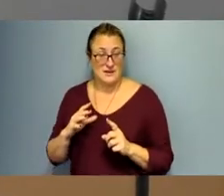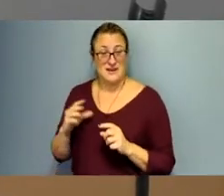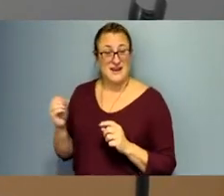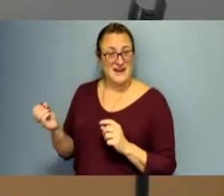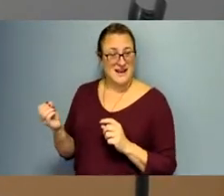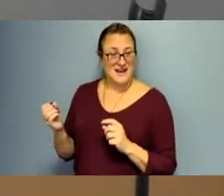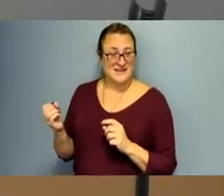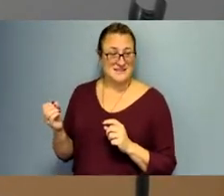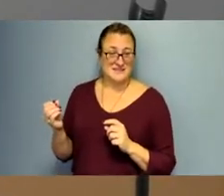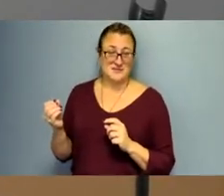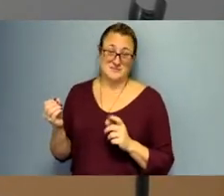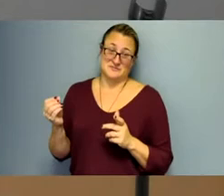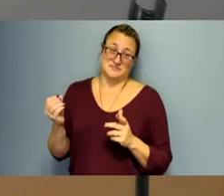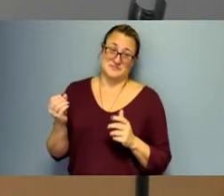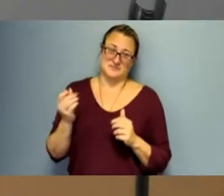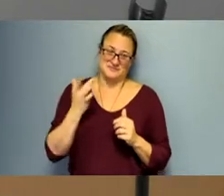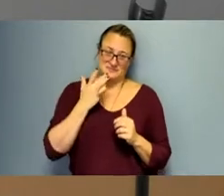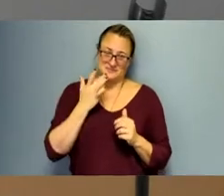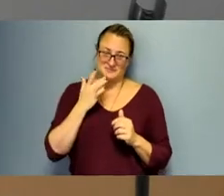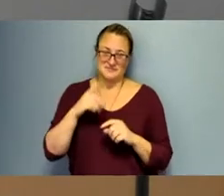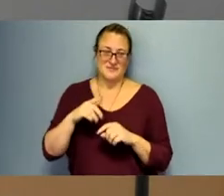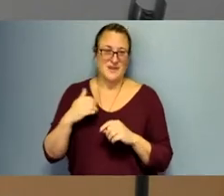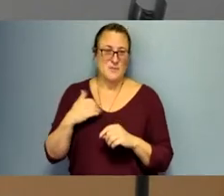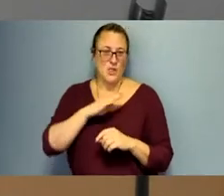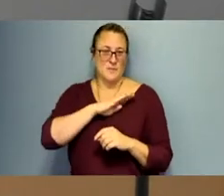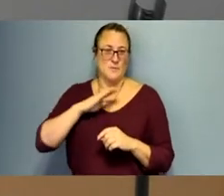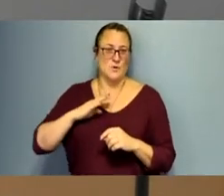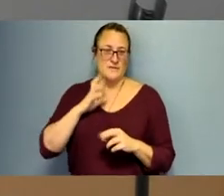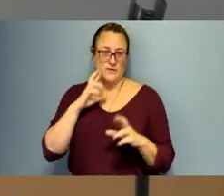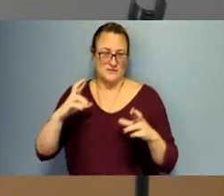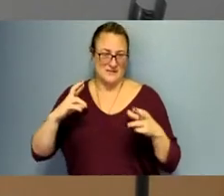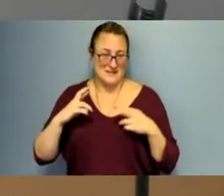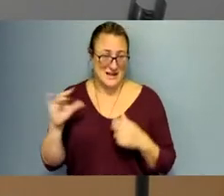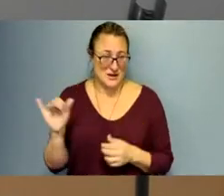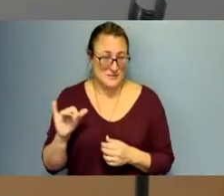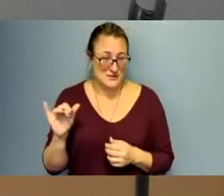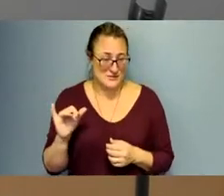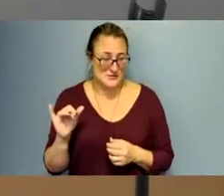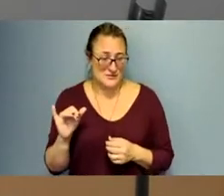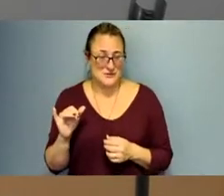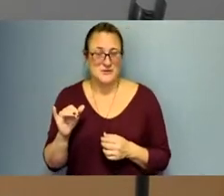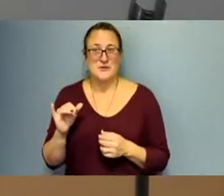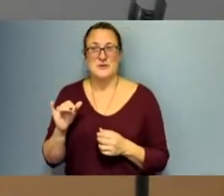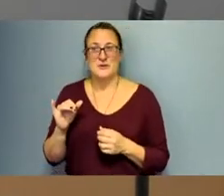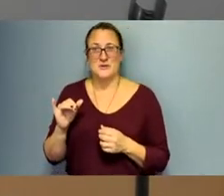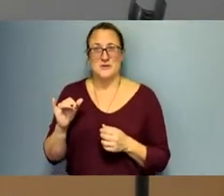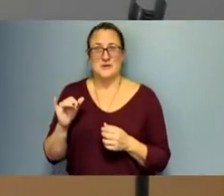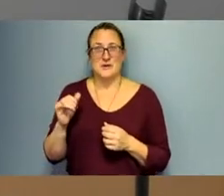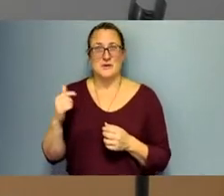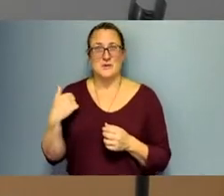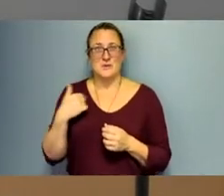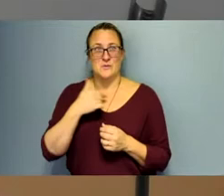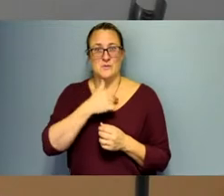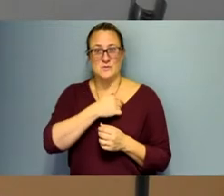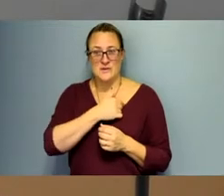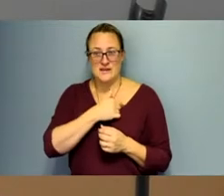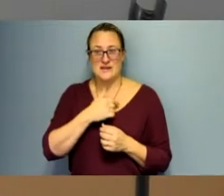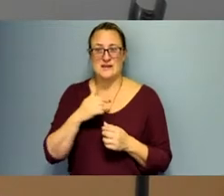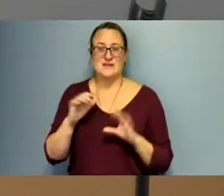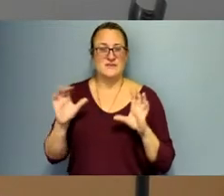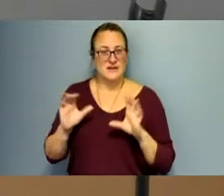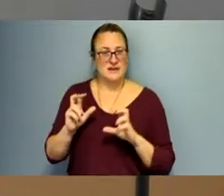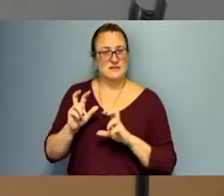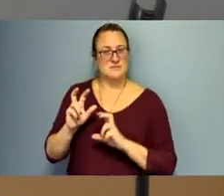I'm fortunate enough to sit on the retirement board, we've made some decisions, some investment decisions